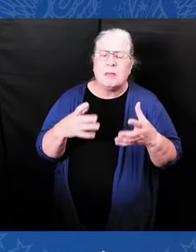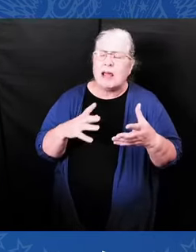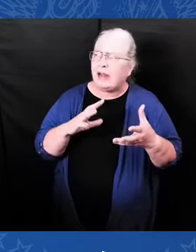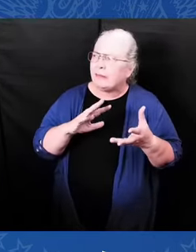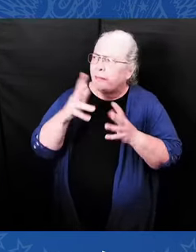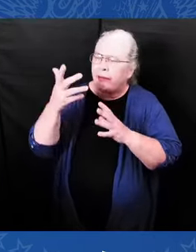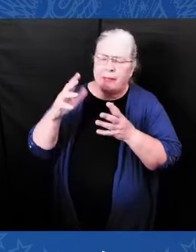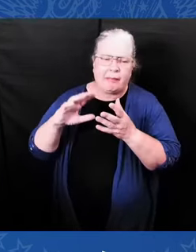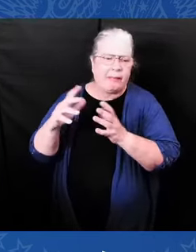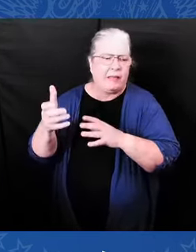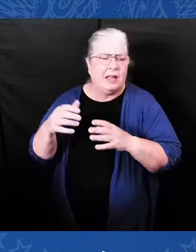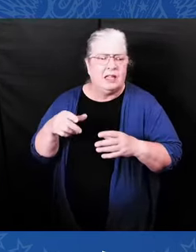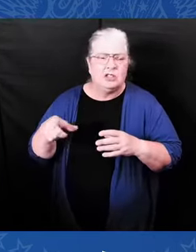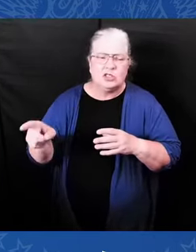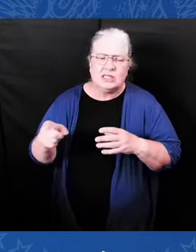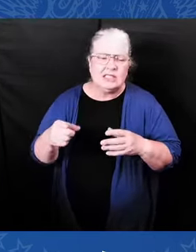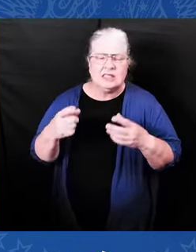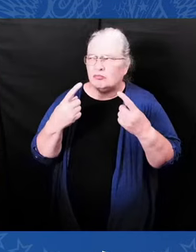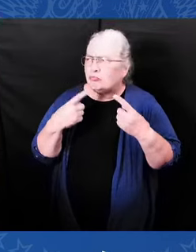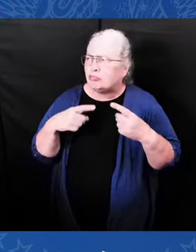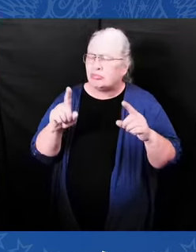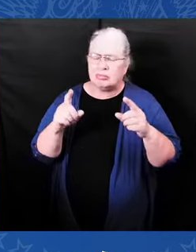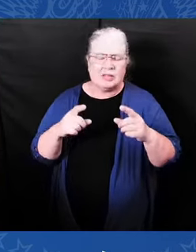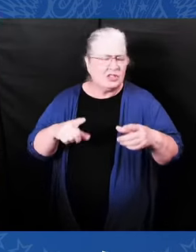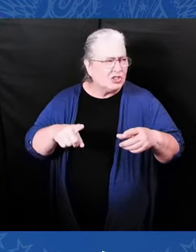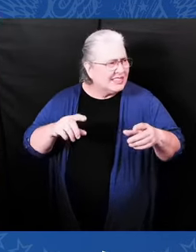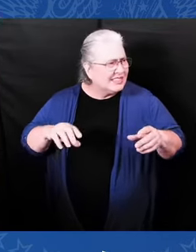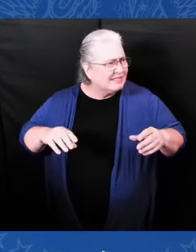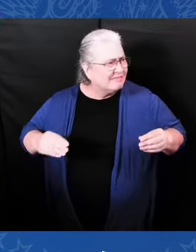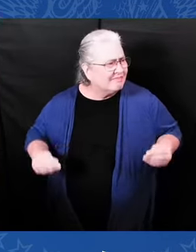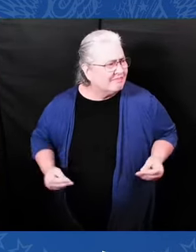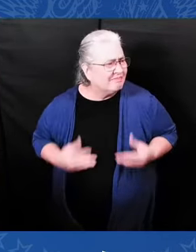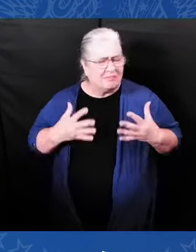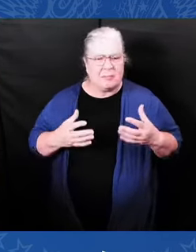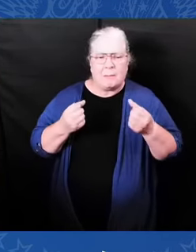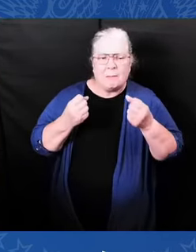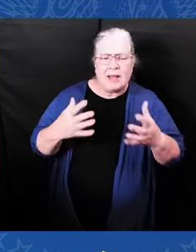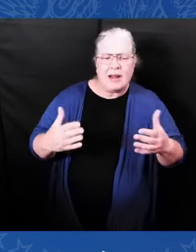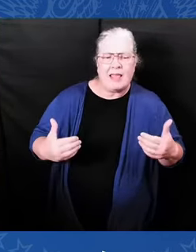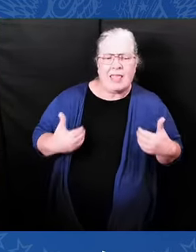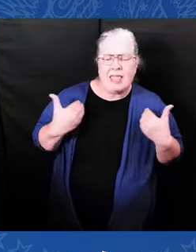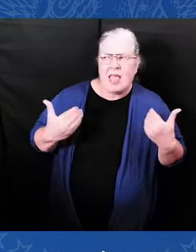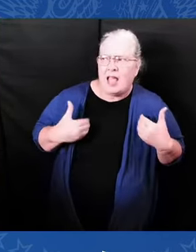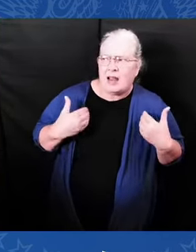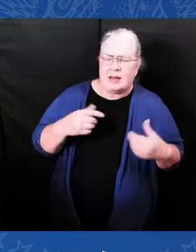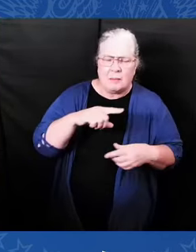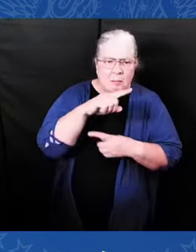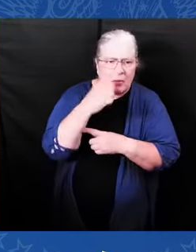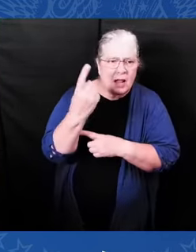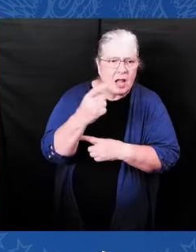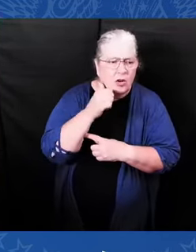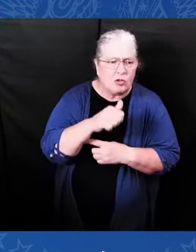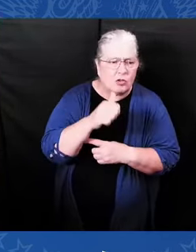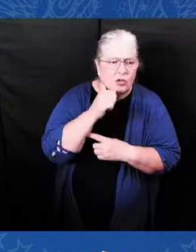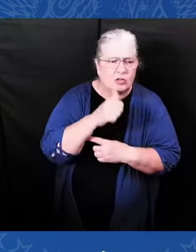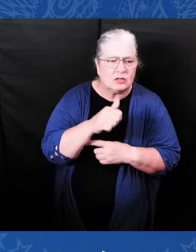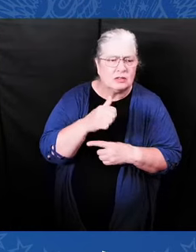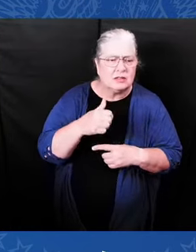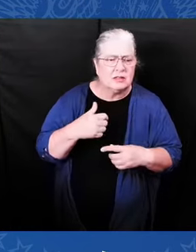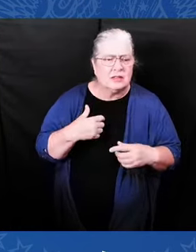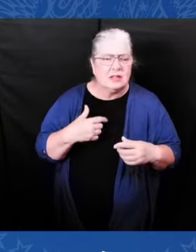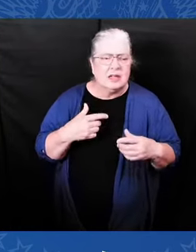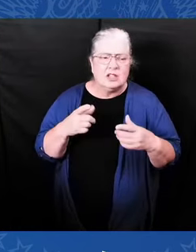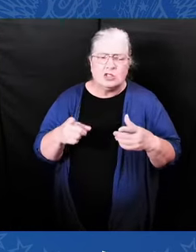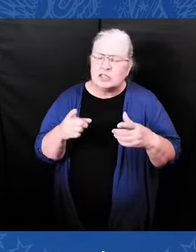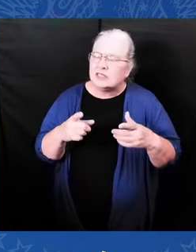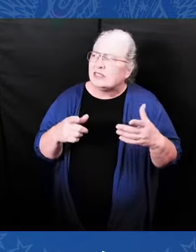the first to sound the alarm and call attention to the attacks on the education that seek to distort and